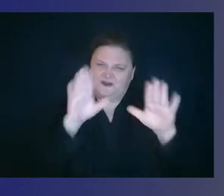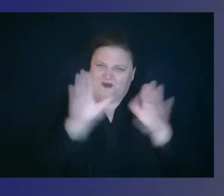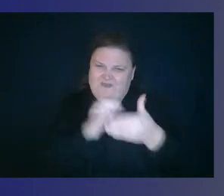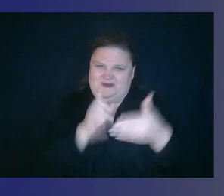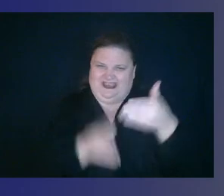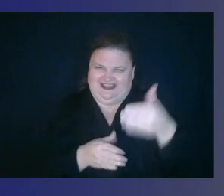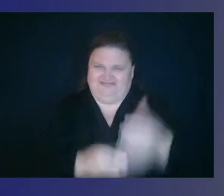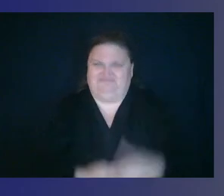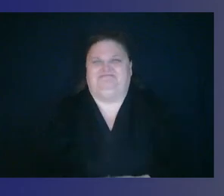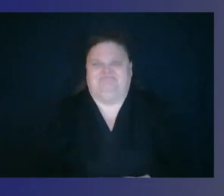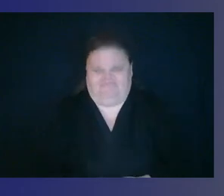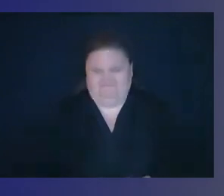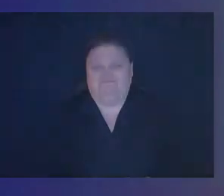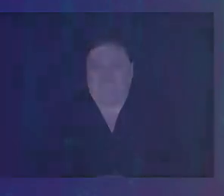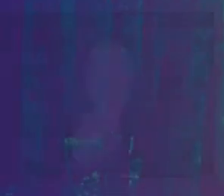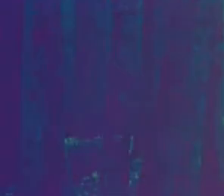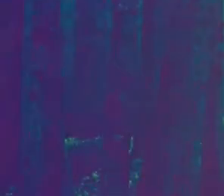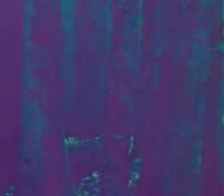Bye. You.